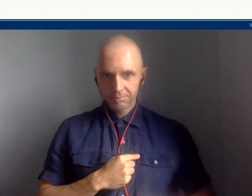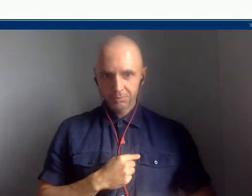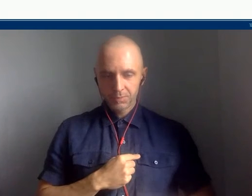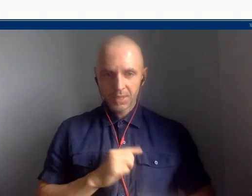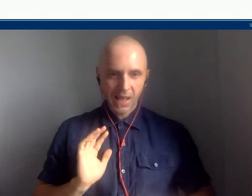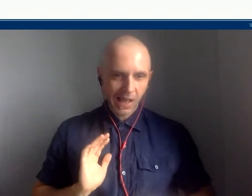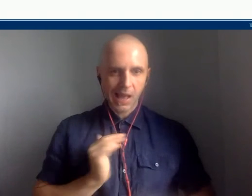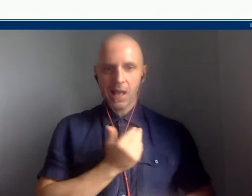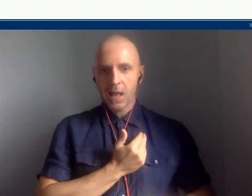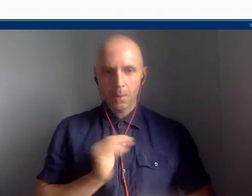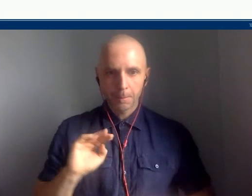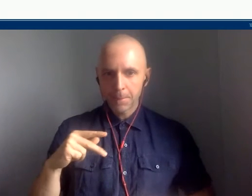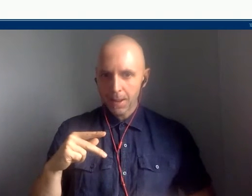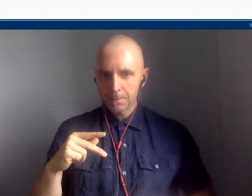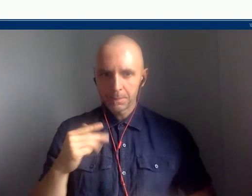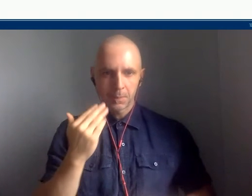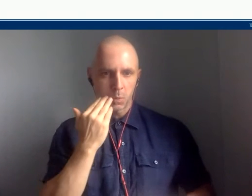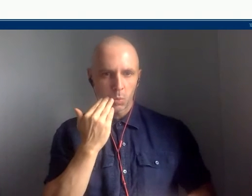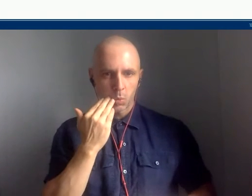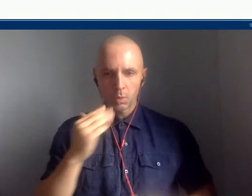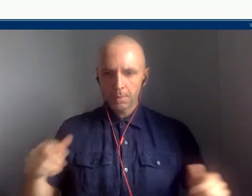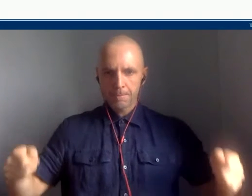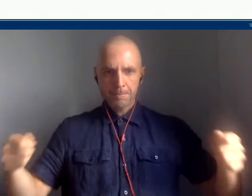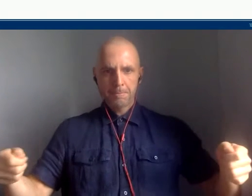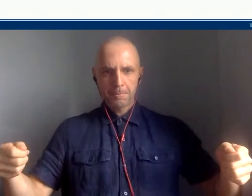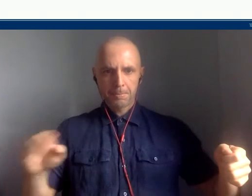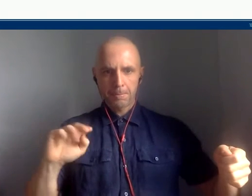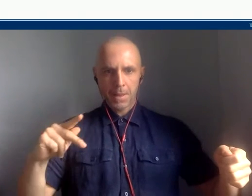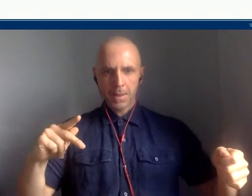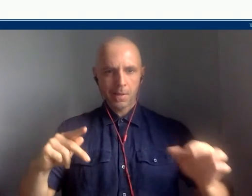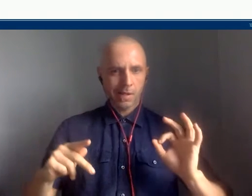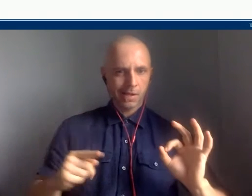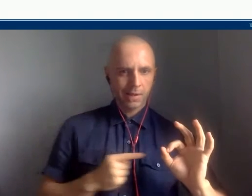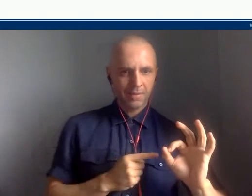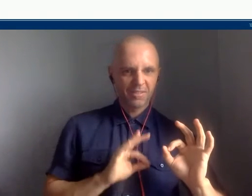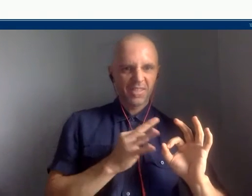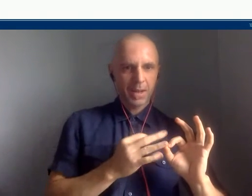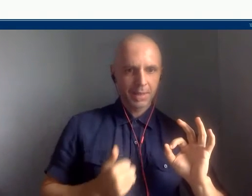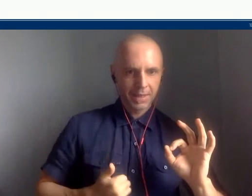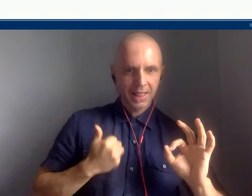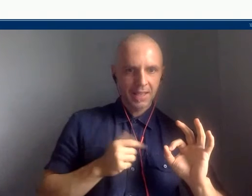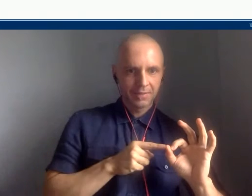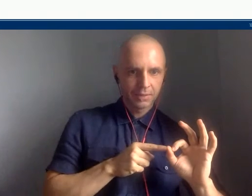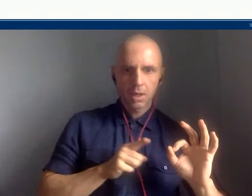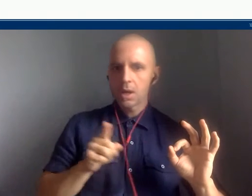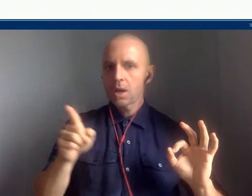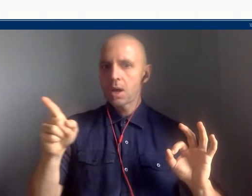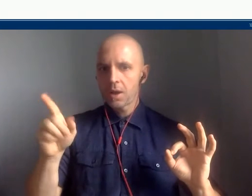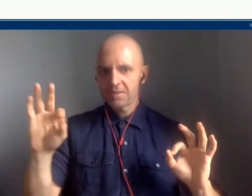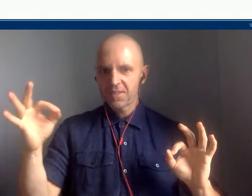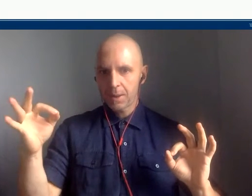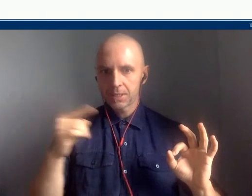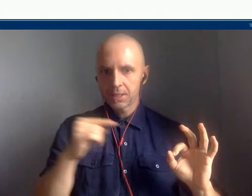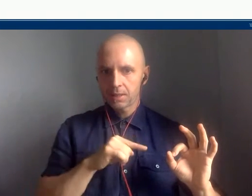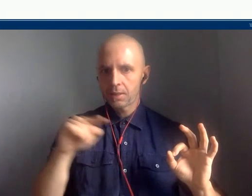families are spreading out. And maybe we have family that lives two hours drive away rather than a